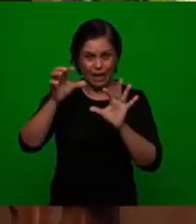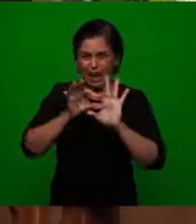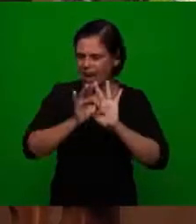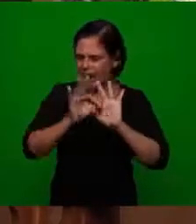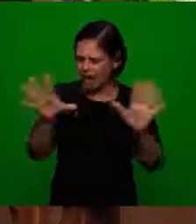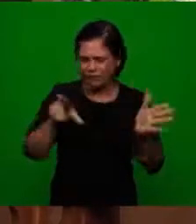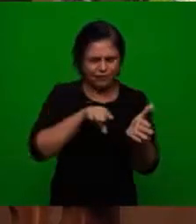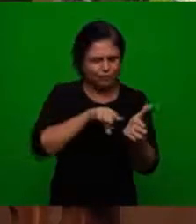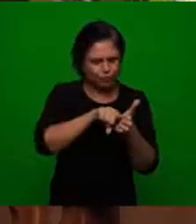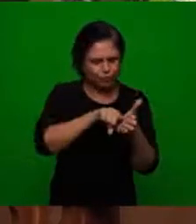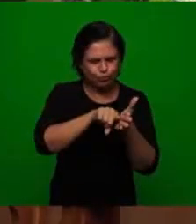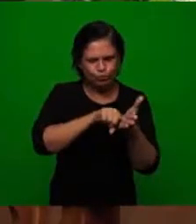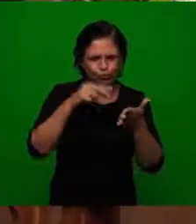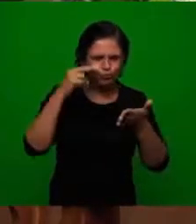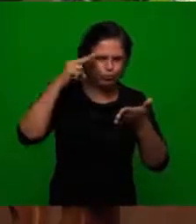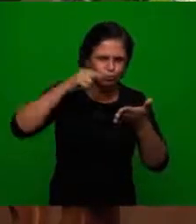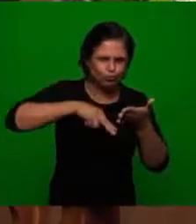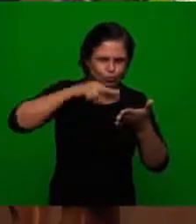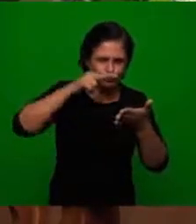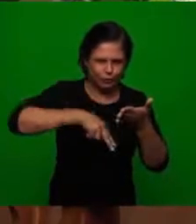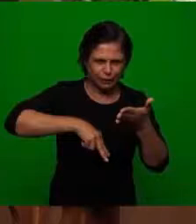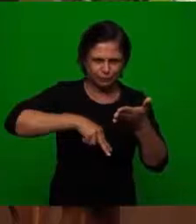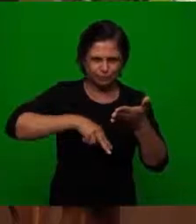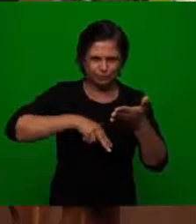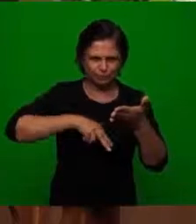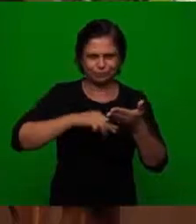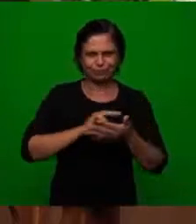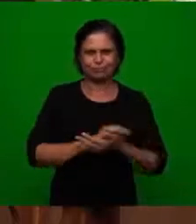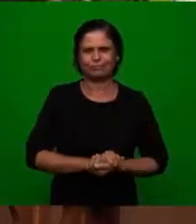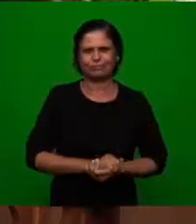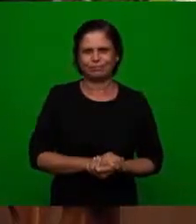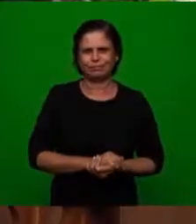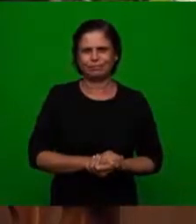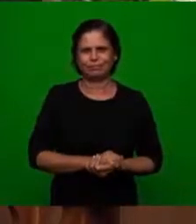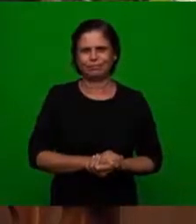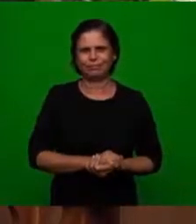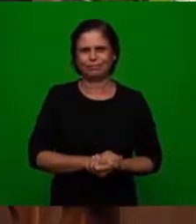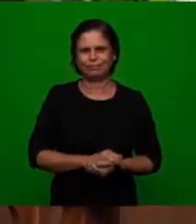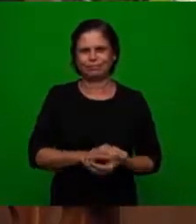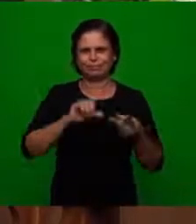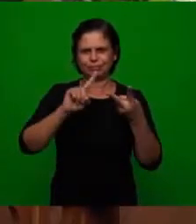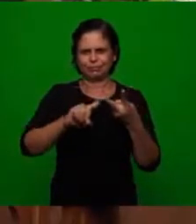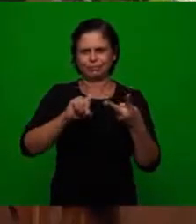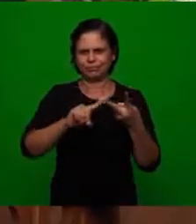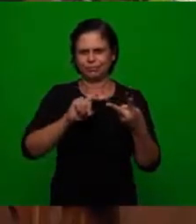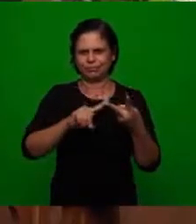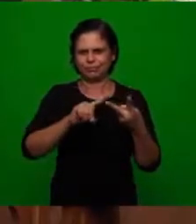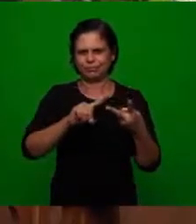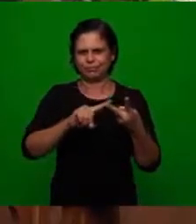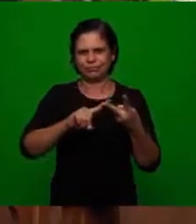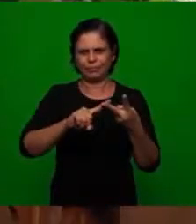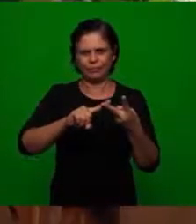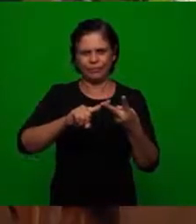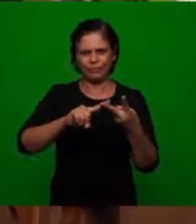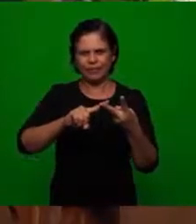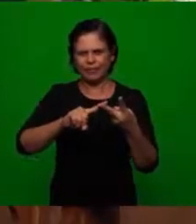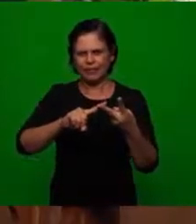free examination of the scriptures the Bible the word of the Lord the second